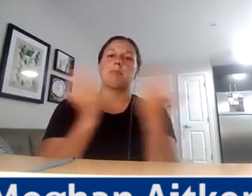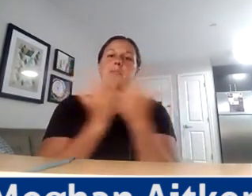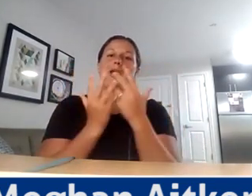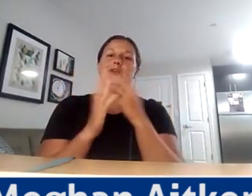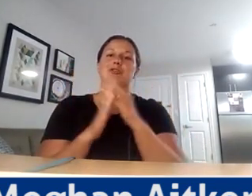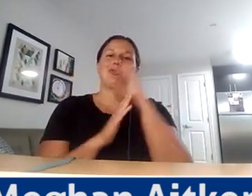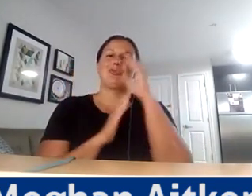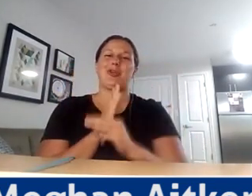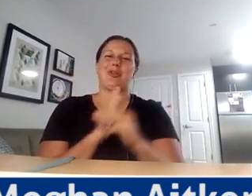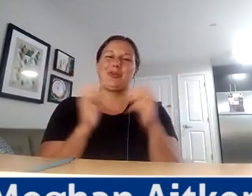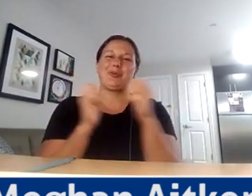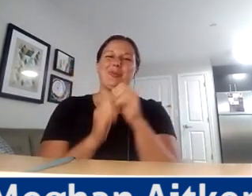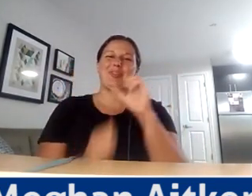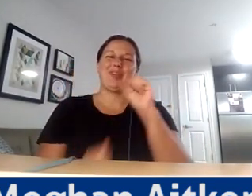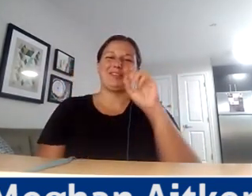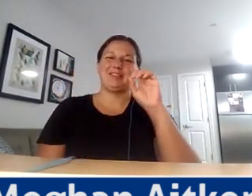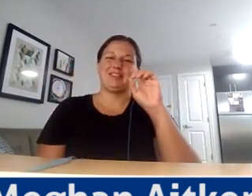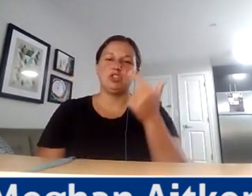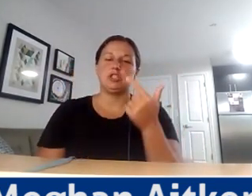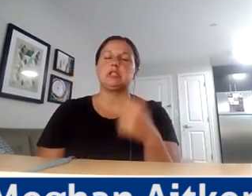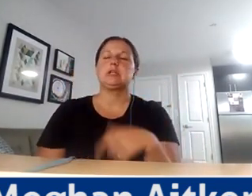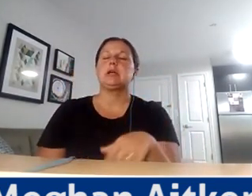You know, or St. Edmund's Academy